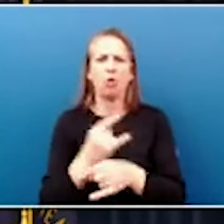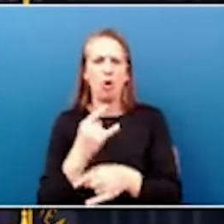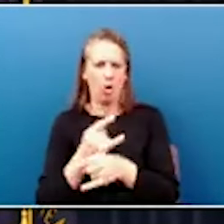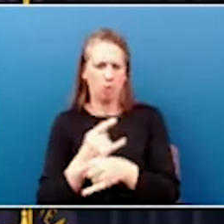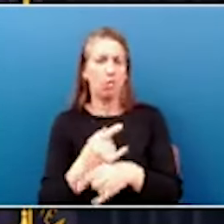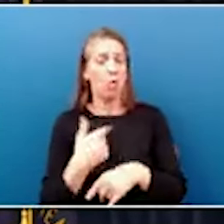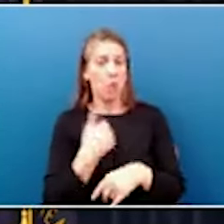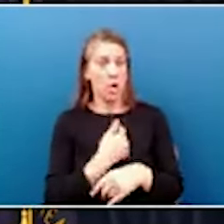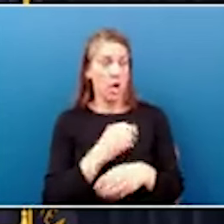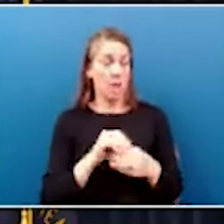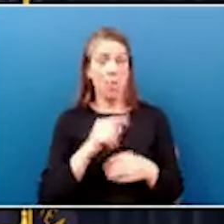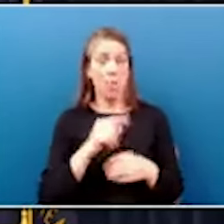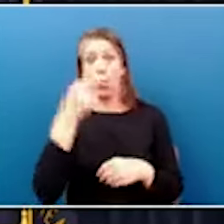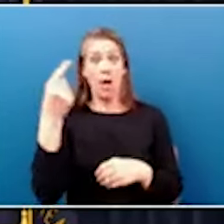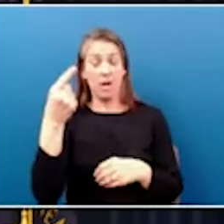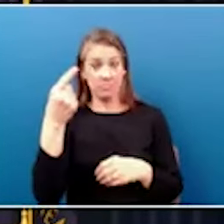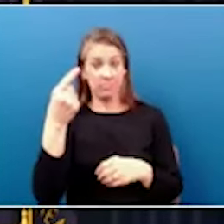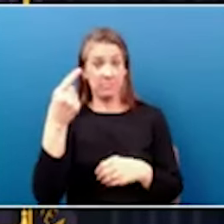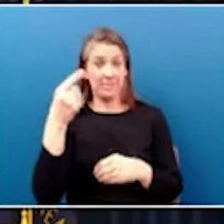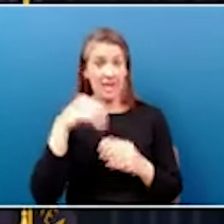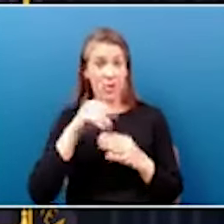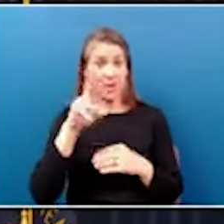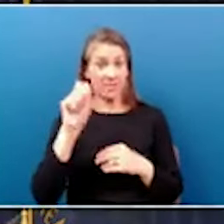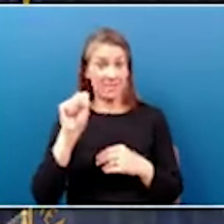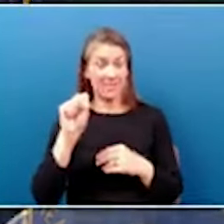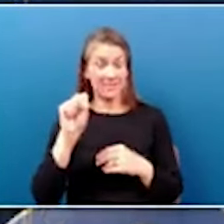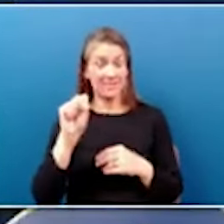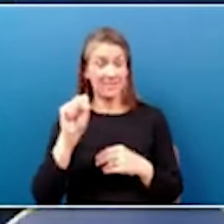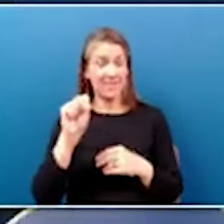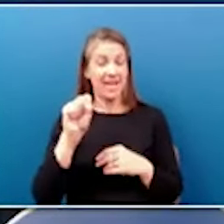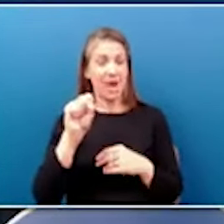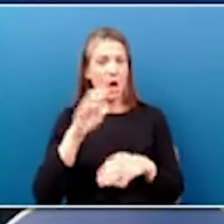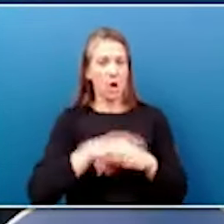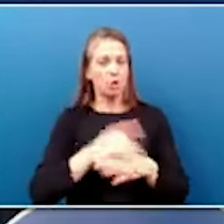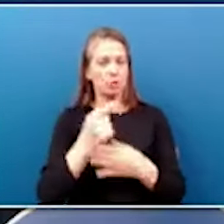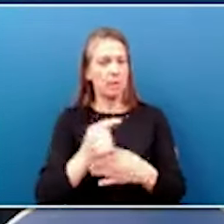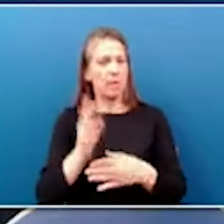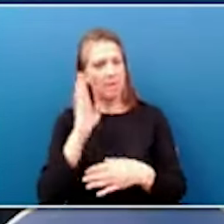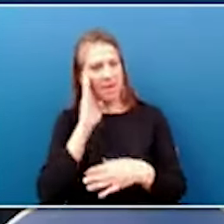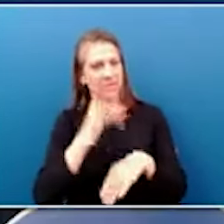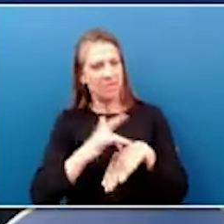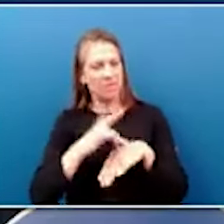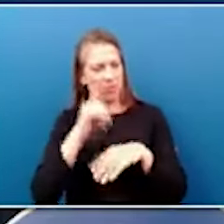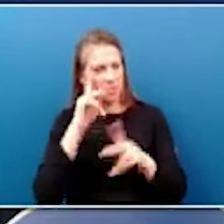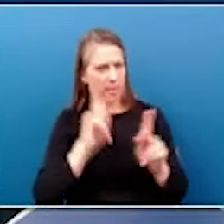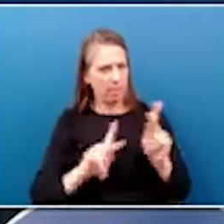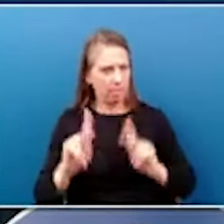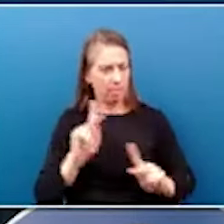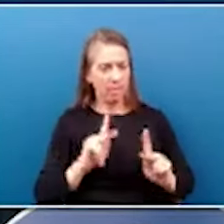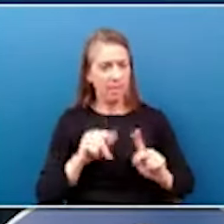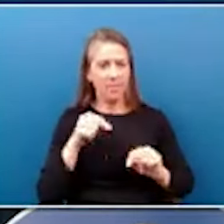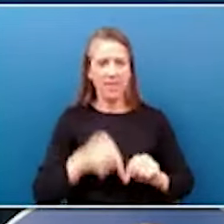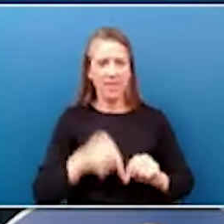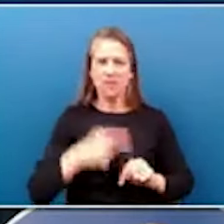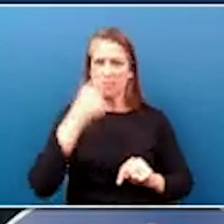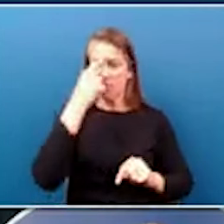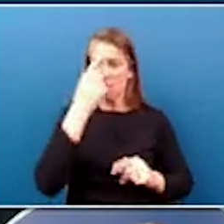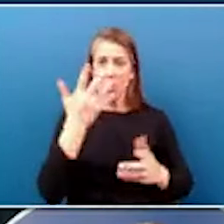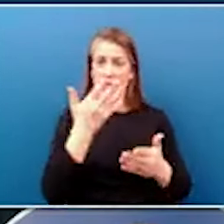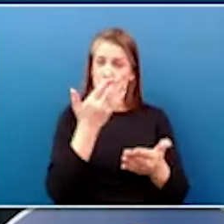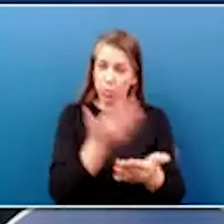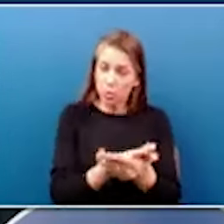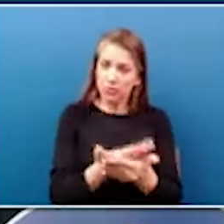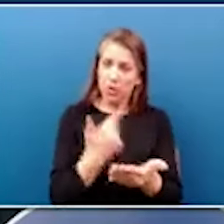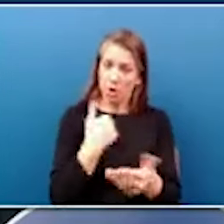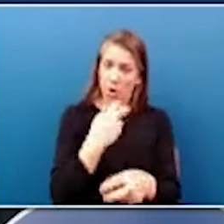capita in the country and it's not even close on treatment beds for our people. Folks, this is just further proof that our hard work is